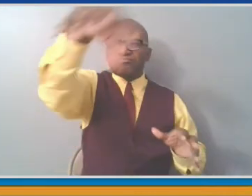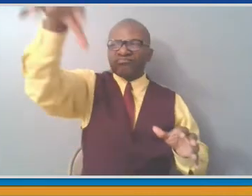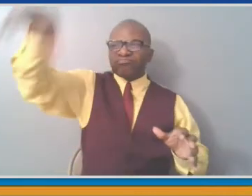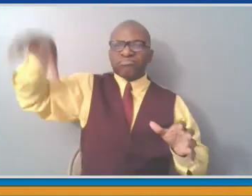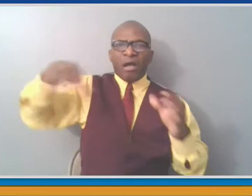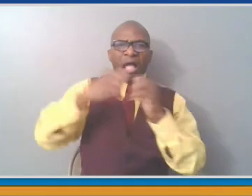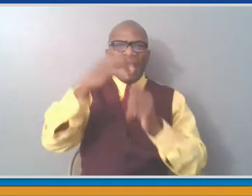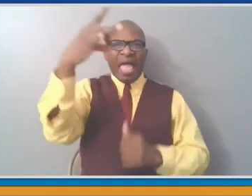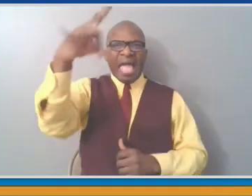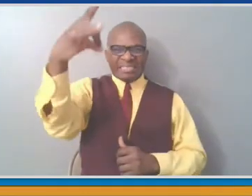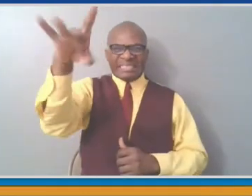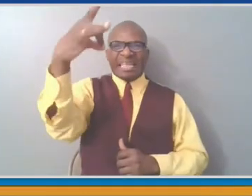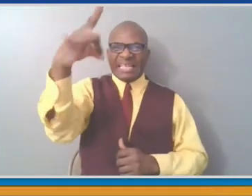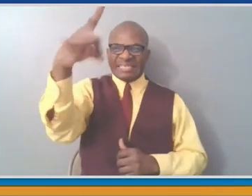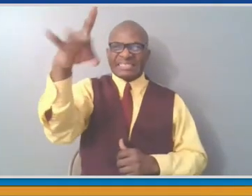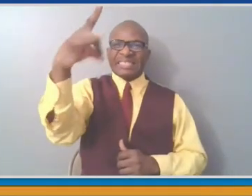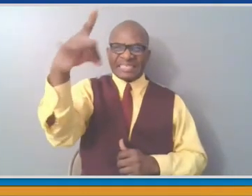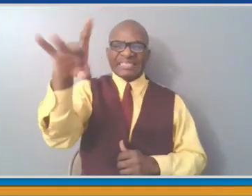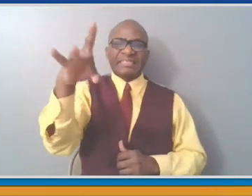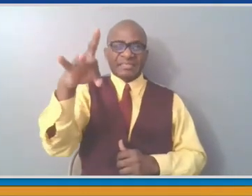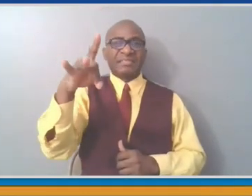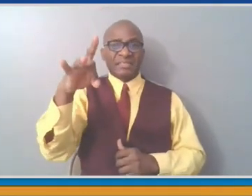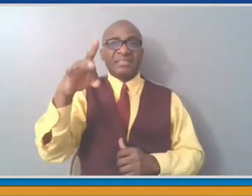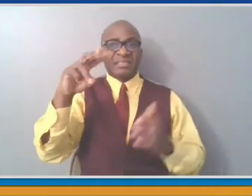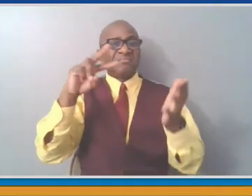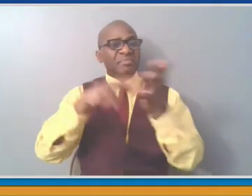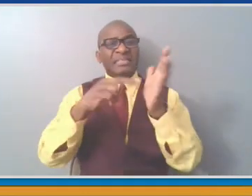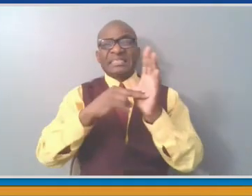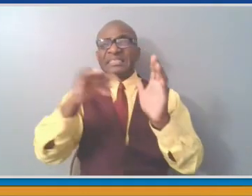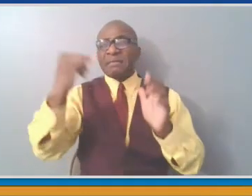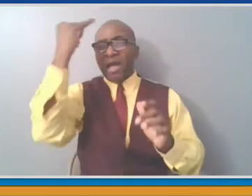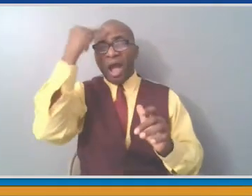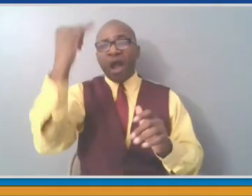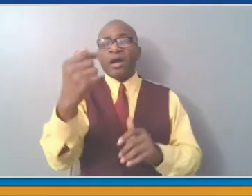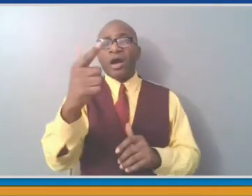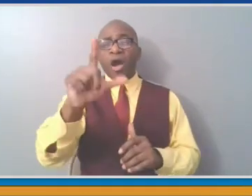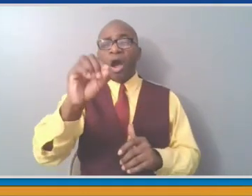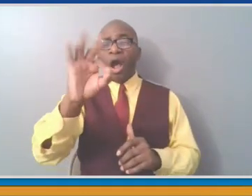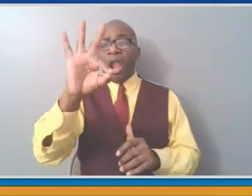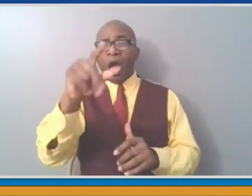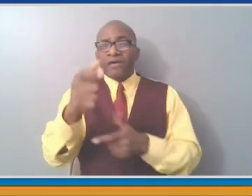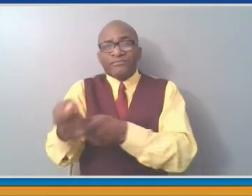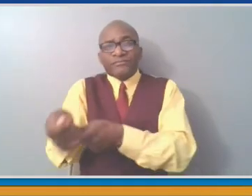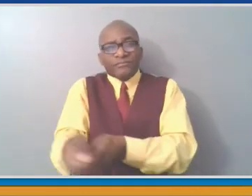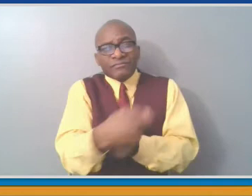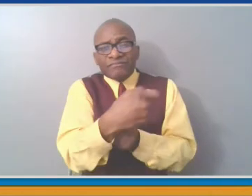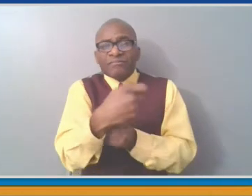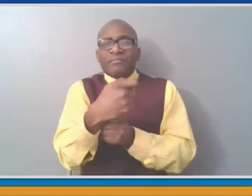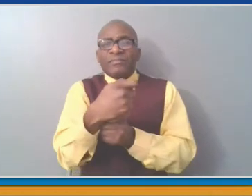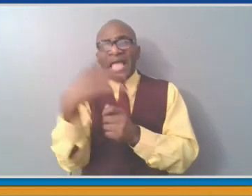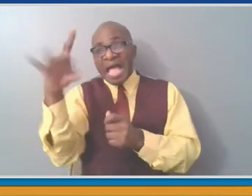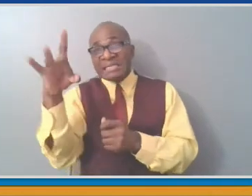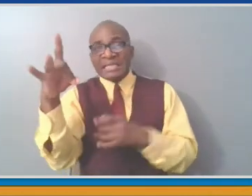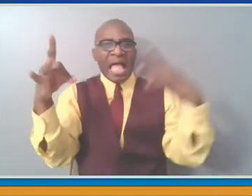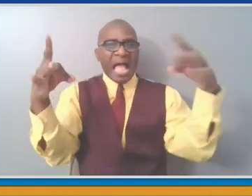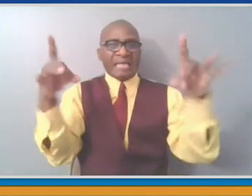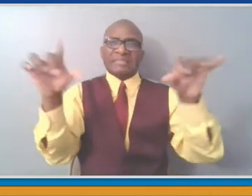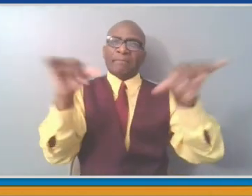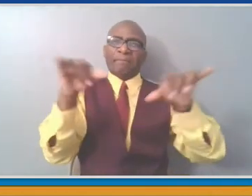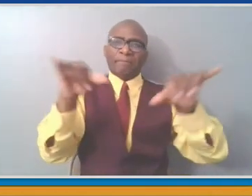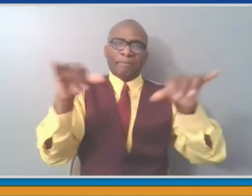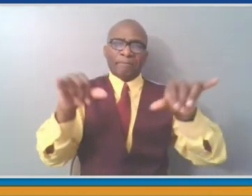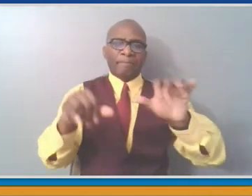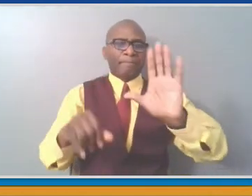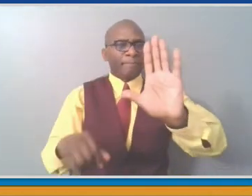have played a round of disc golf. Disc golf was added to the budget by the board of legislators, $40,000 allocation